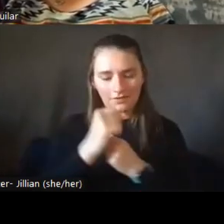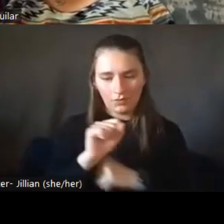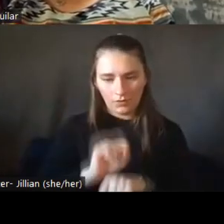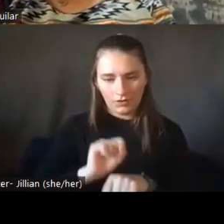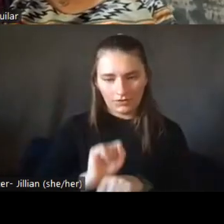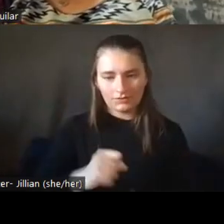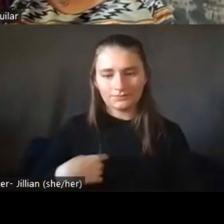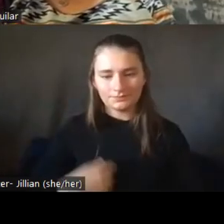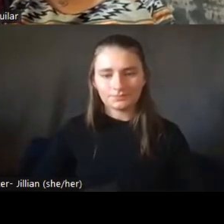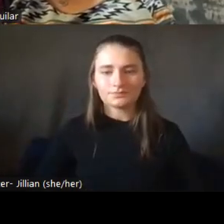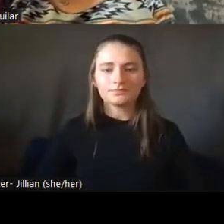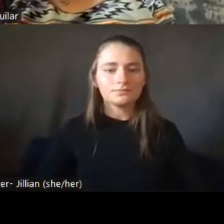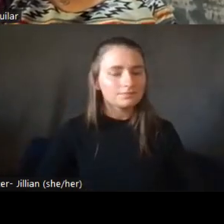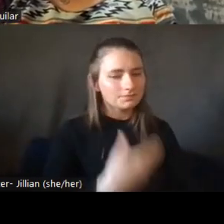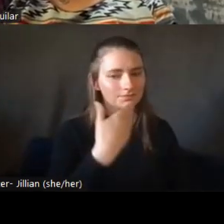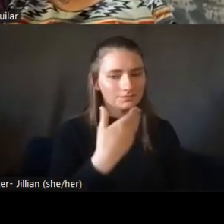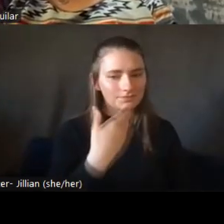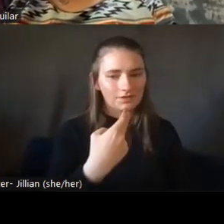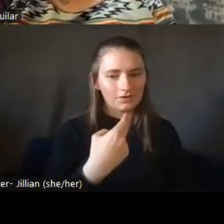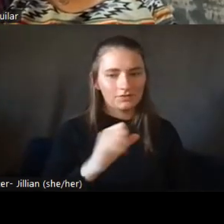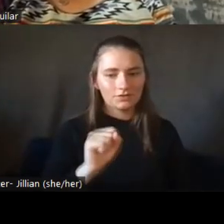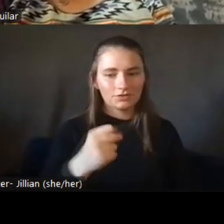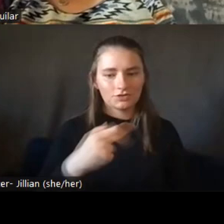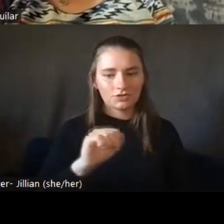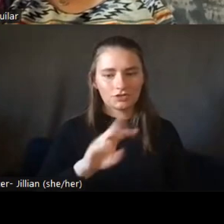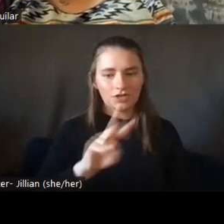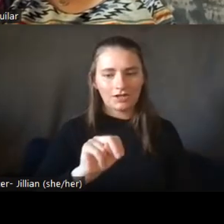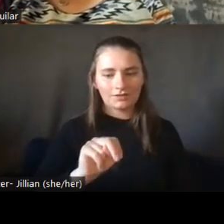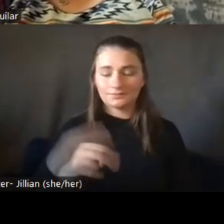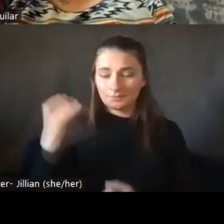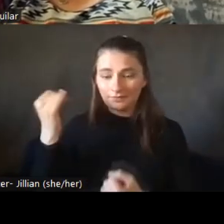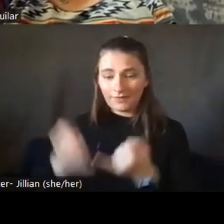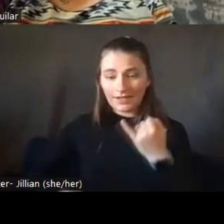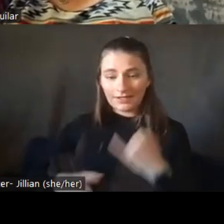Thank you, Sean. And finally, Danielle.